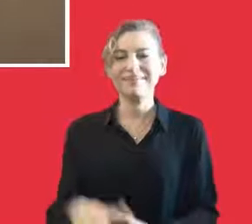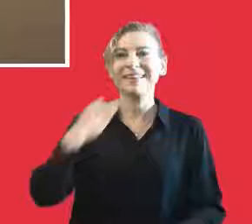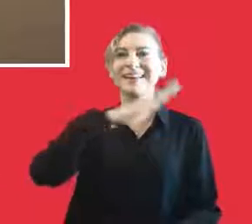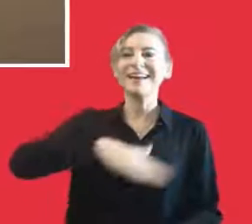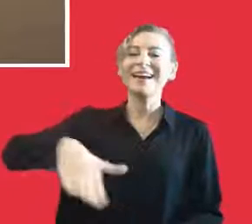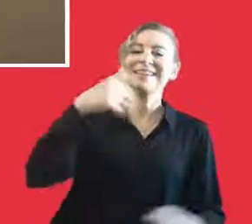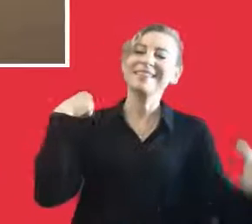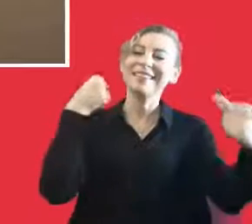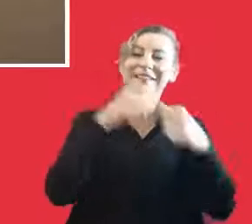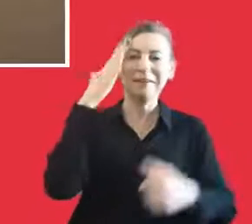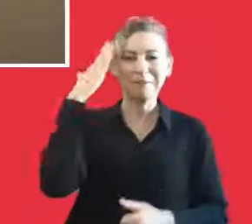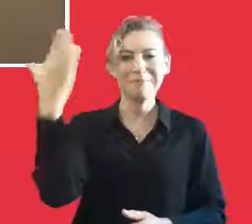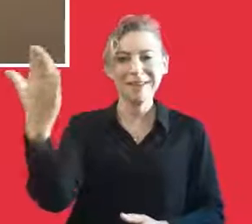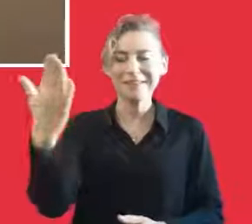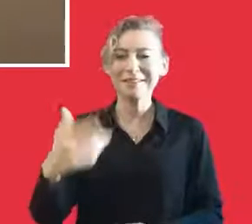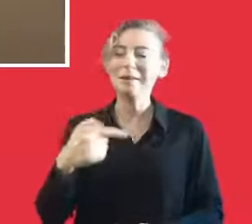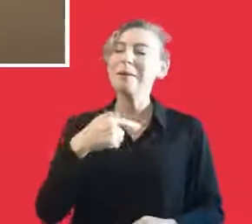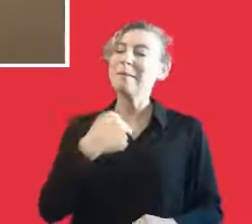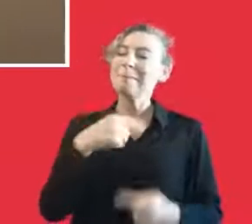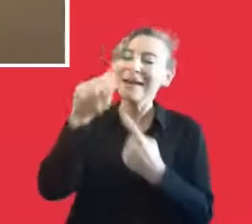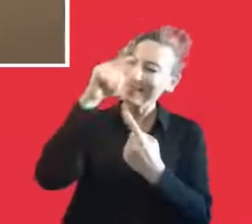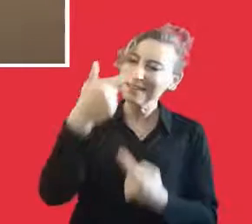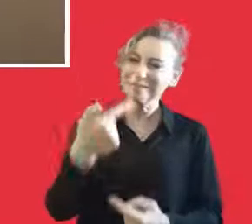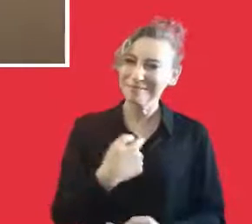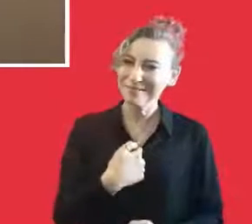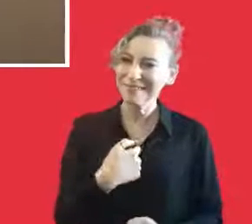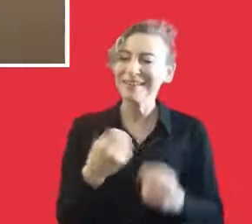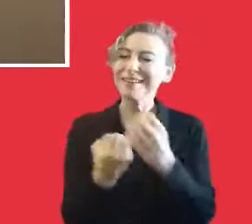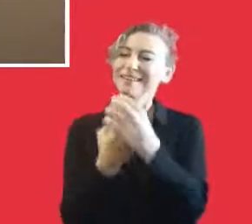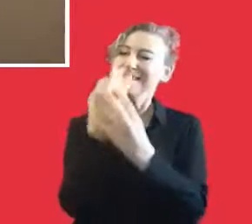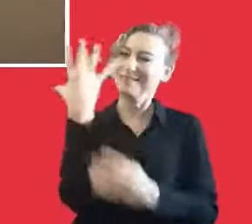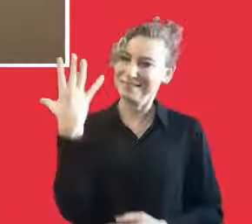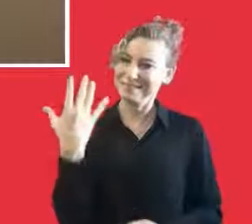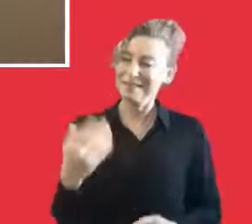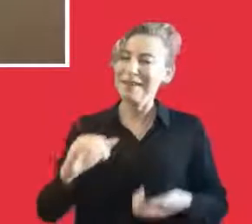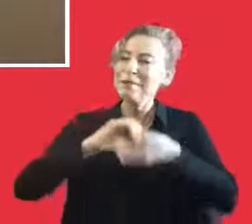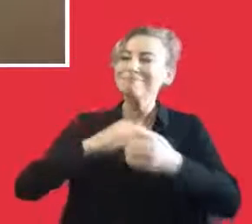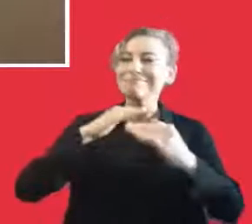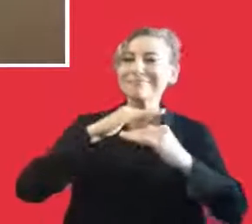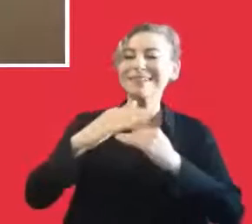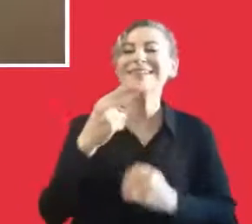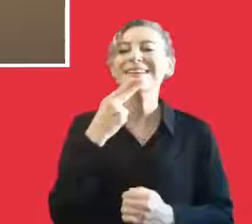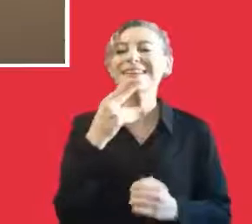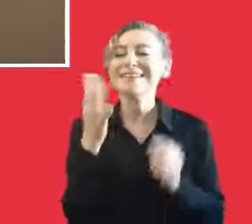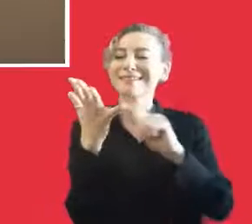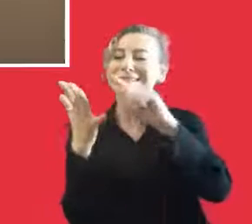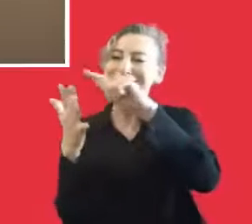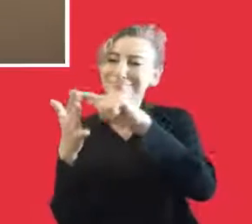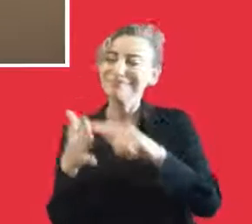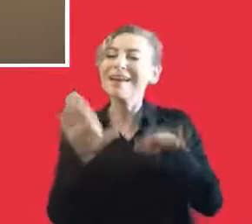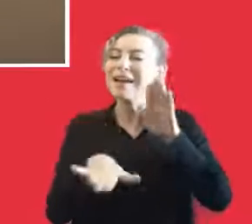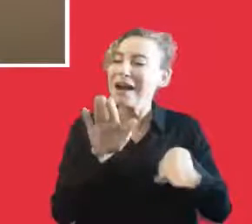I would like to say hello to everyone. My name is IPEC National, UN Women, UNWI. We have